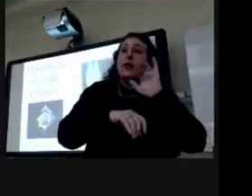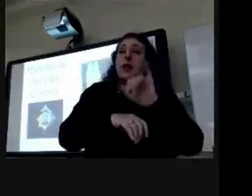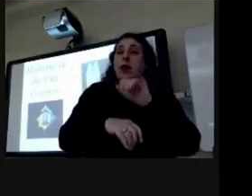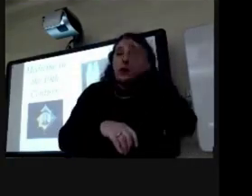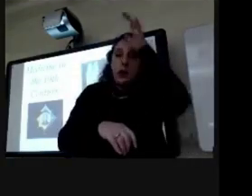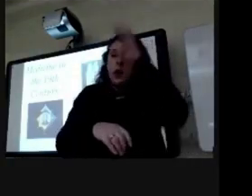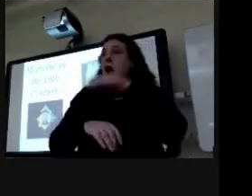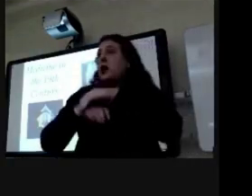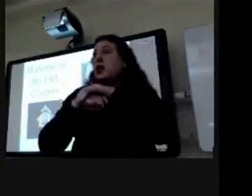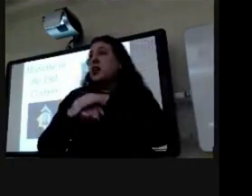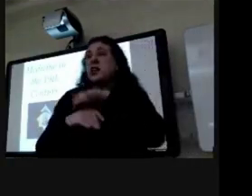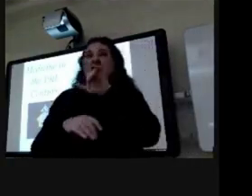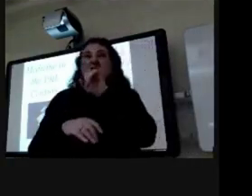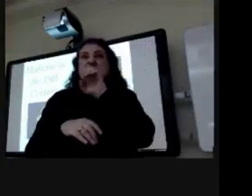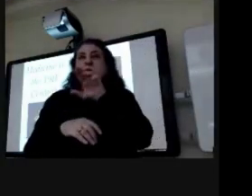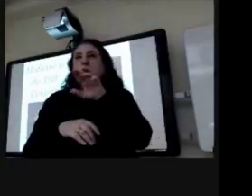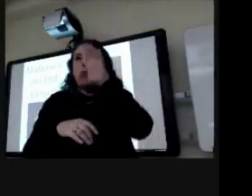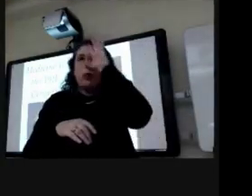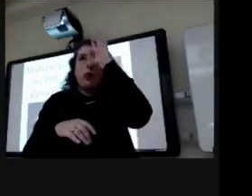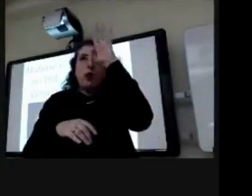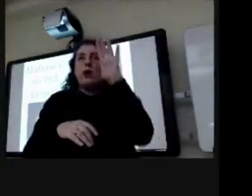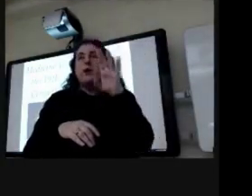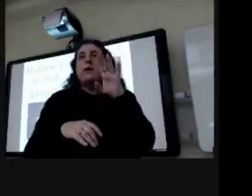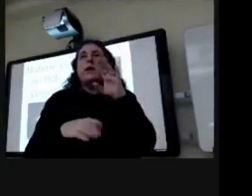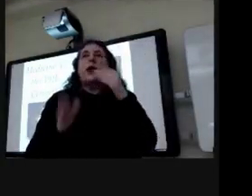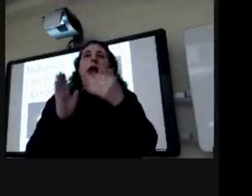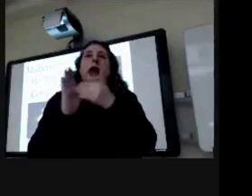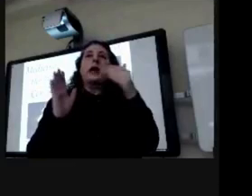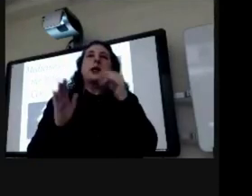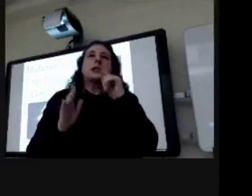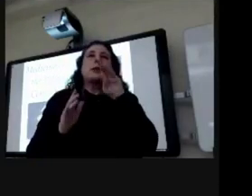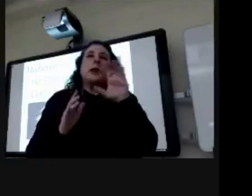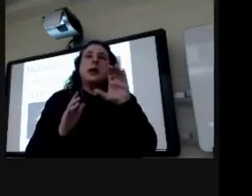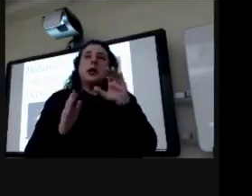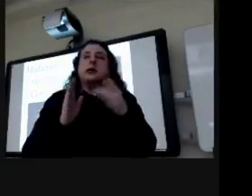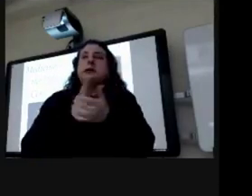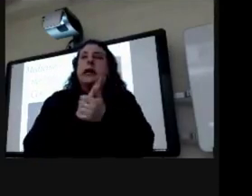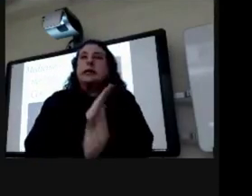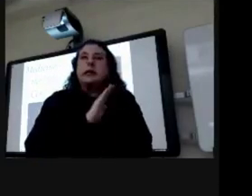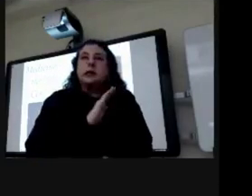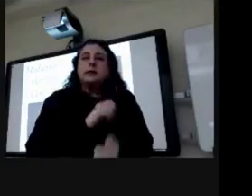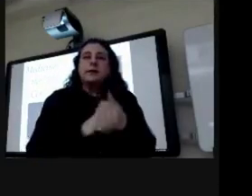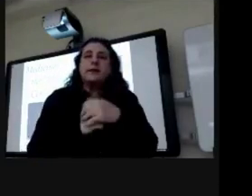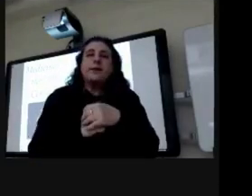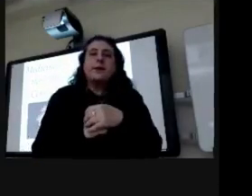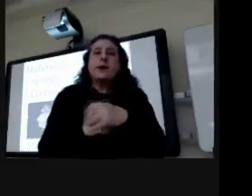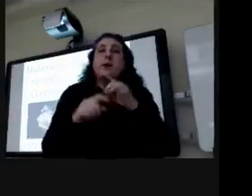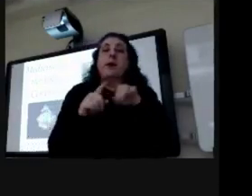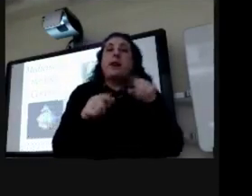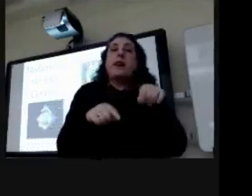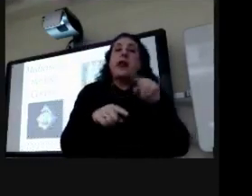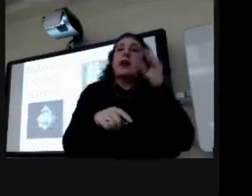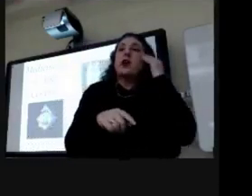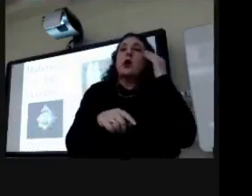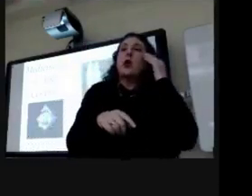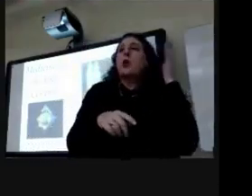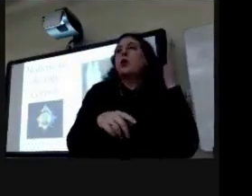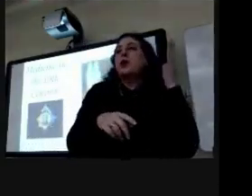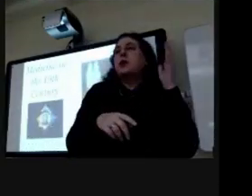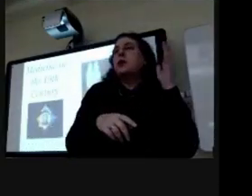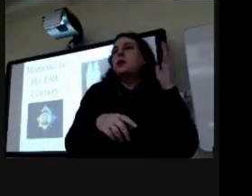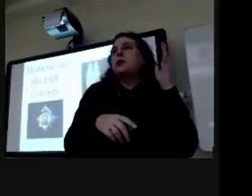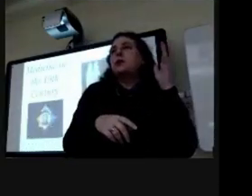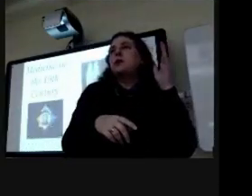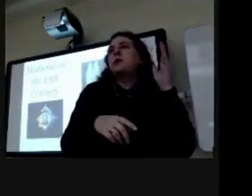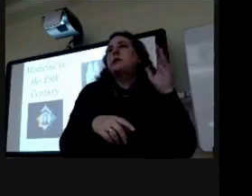pioneered aseptic technique um but it also they didn't know that it was just to dispel my